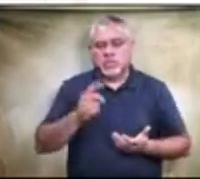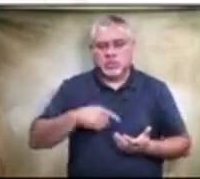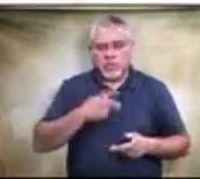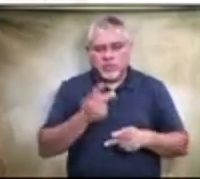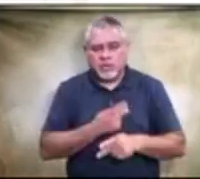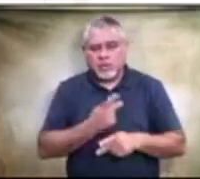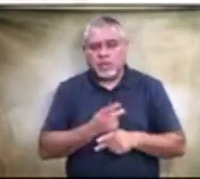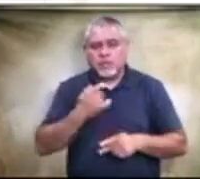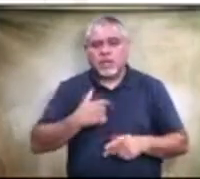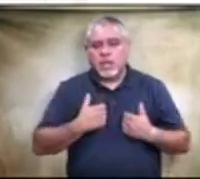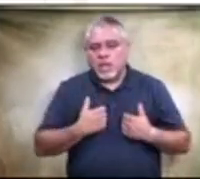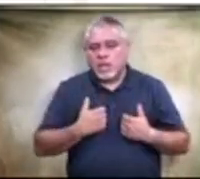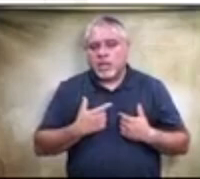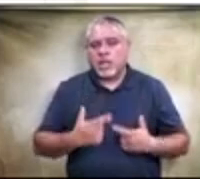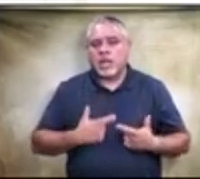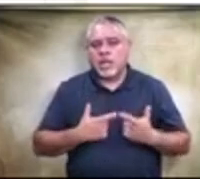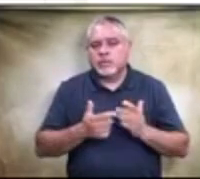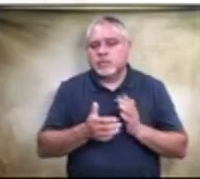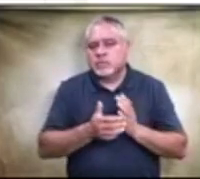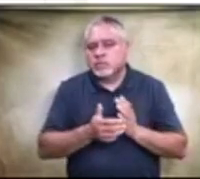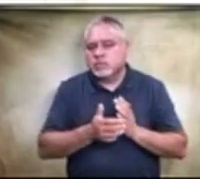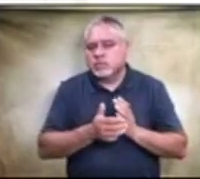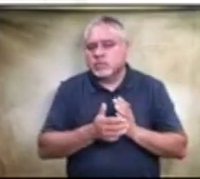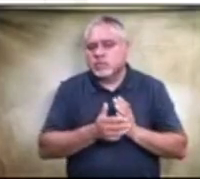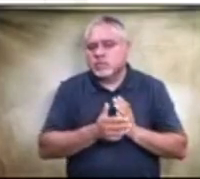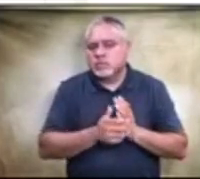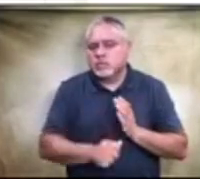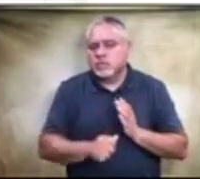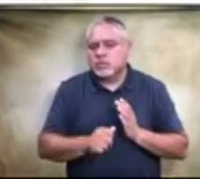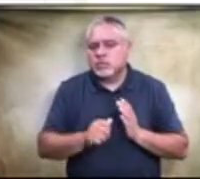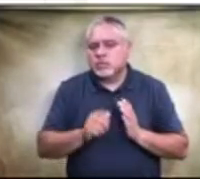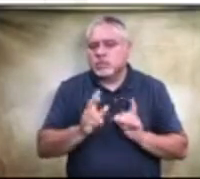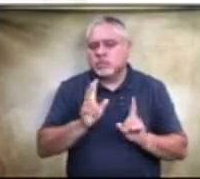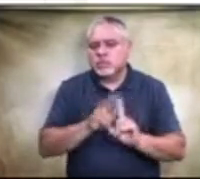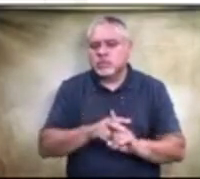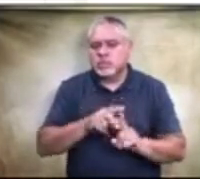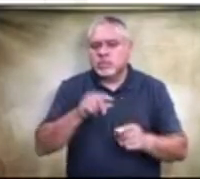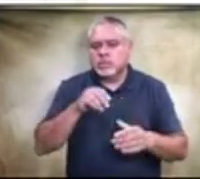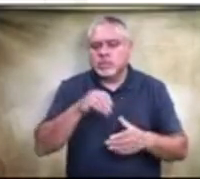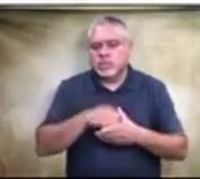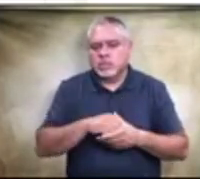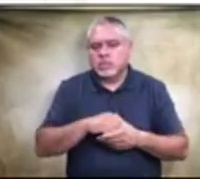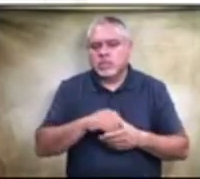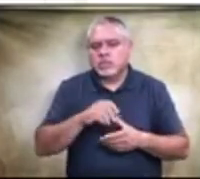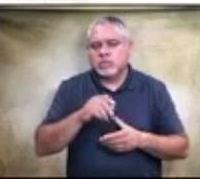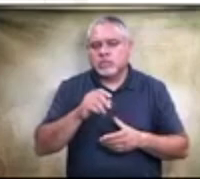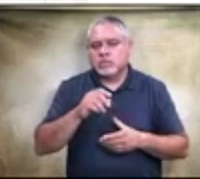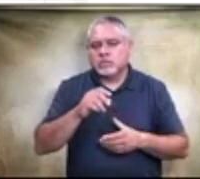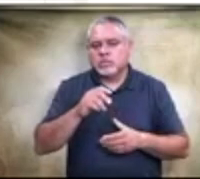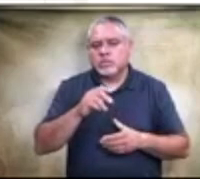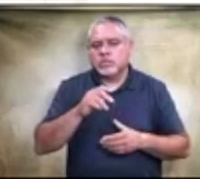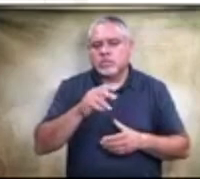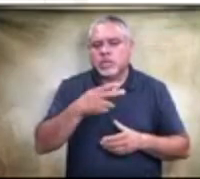had a life skills actual class designated in Maynard Senior High? And will the furniture refresh if it, if it's not